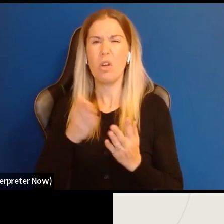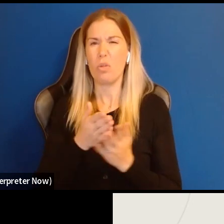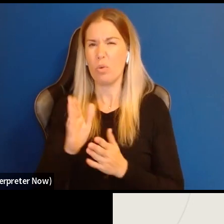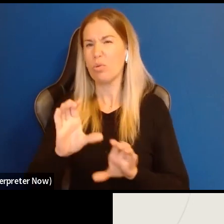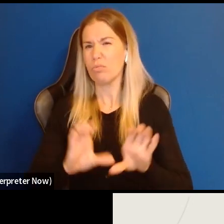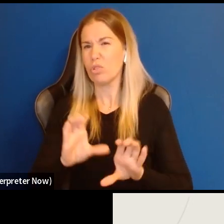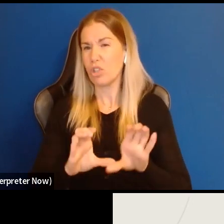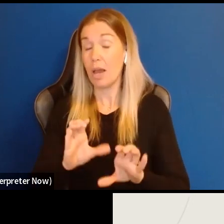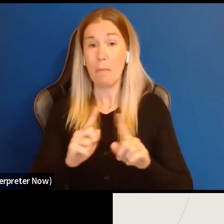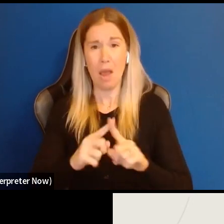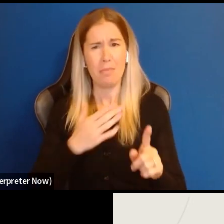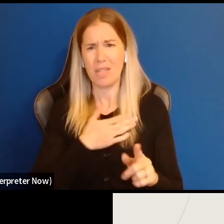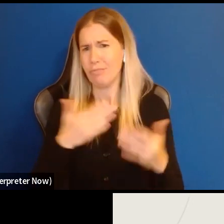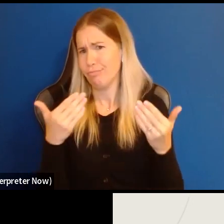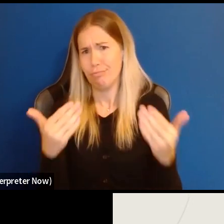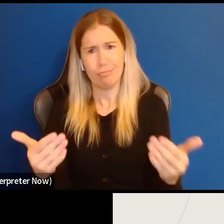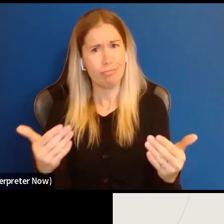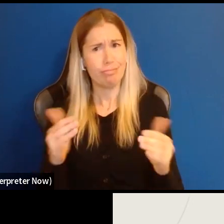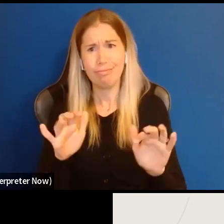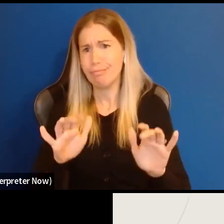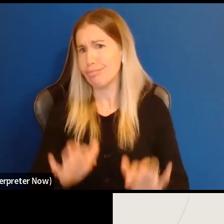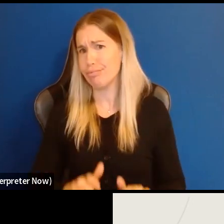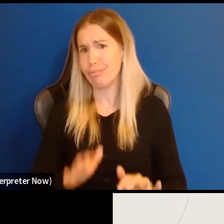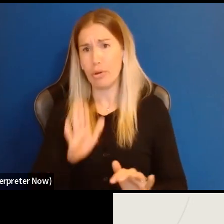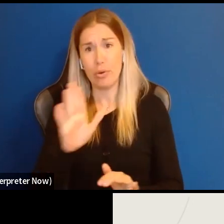ask your questions. That's why we're here today.